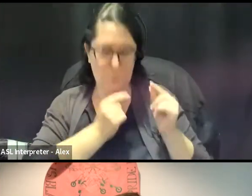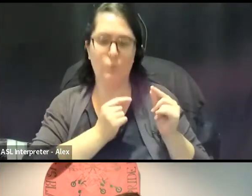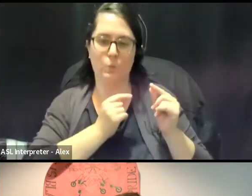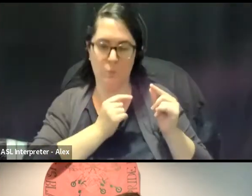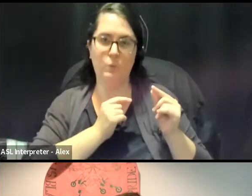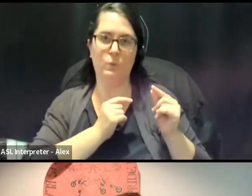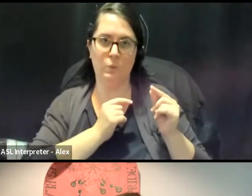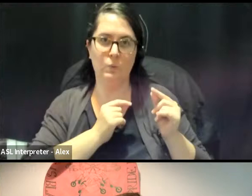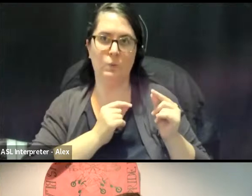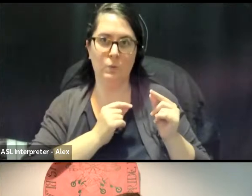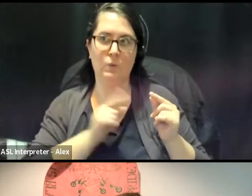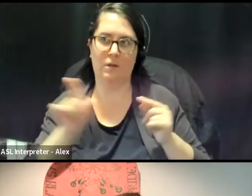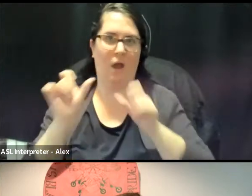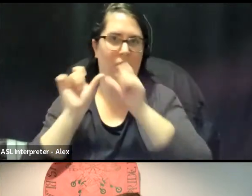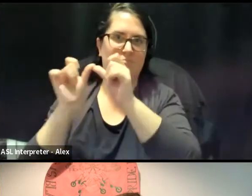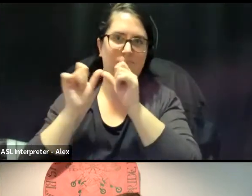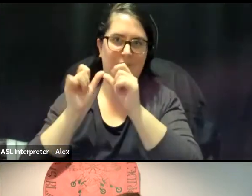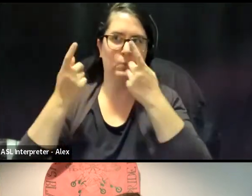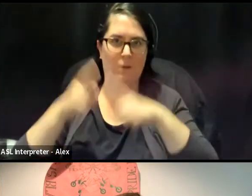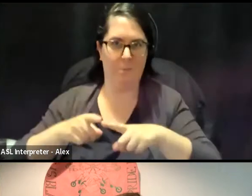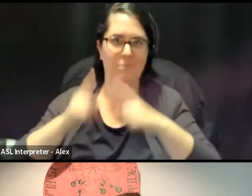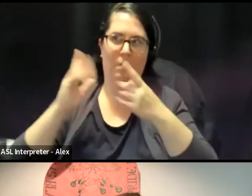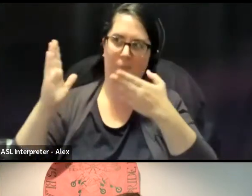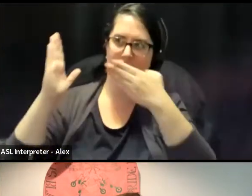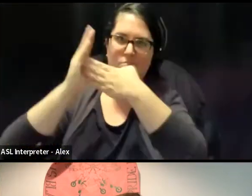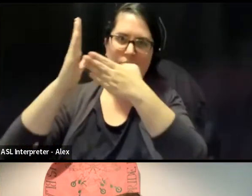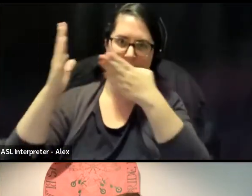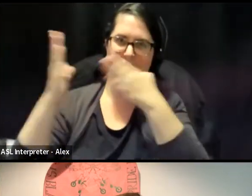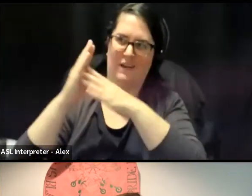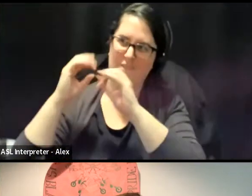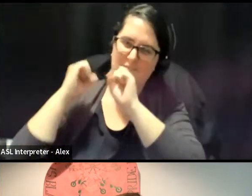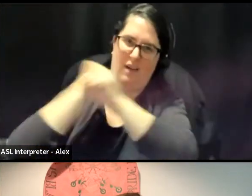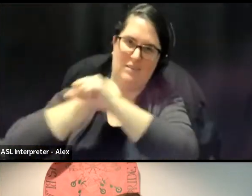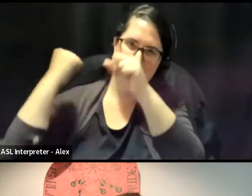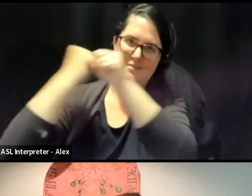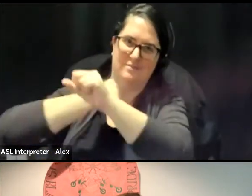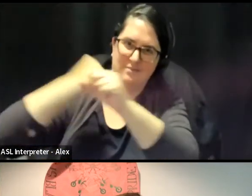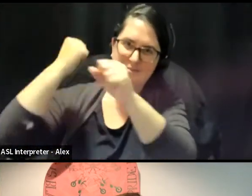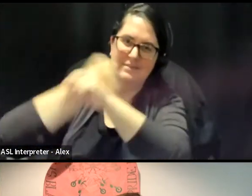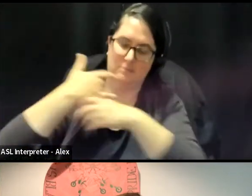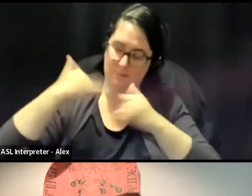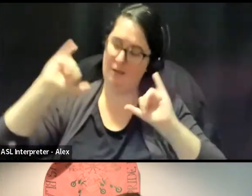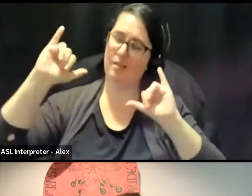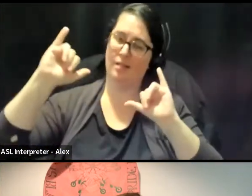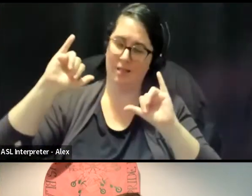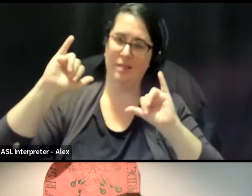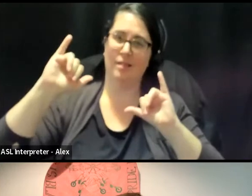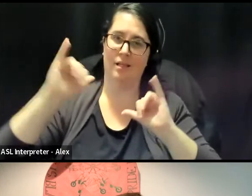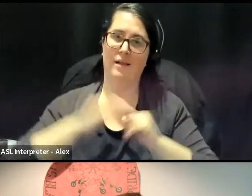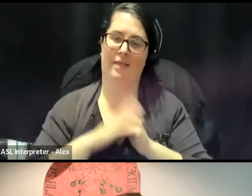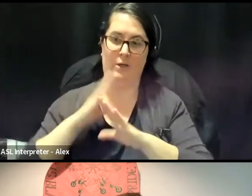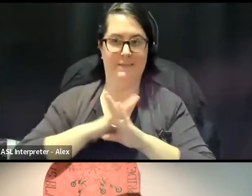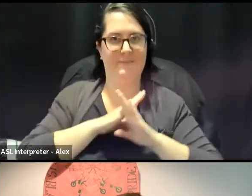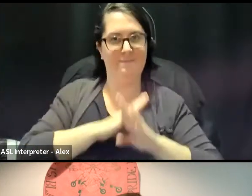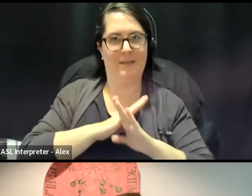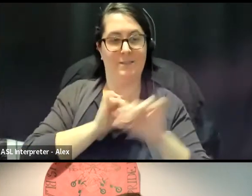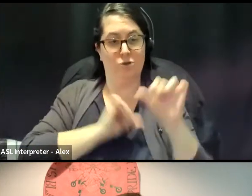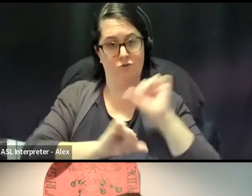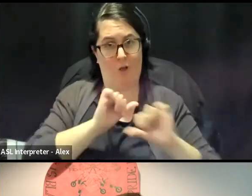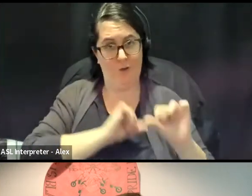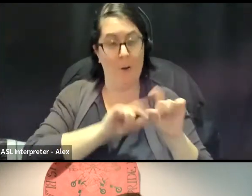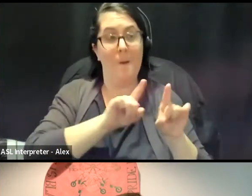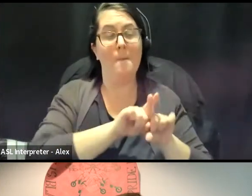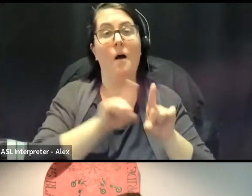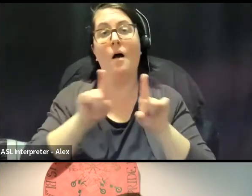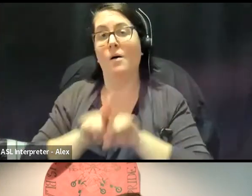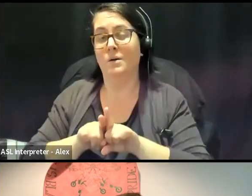this city continue to do as a way to defend each other, but